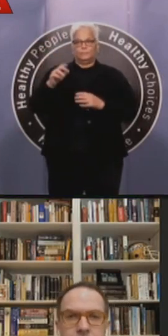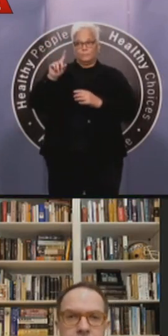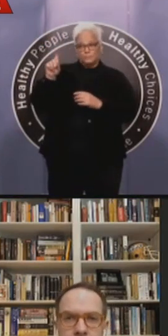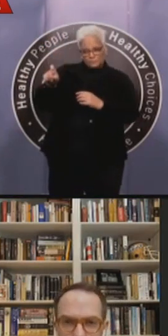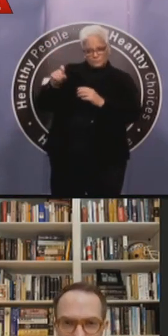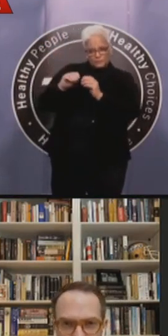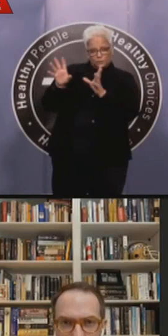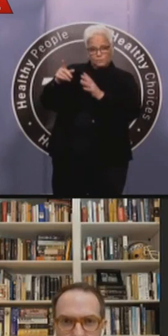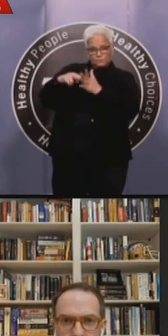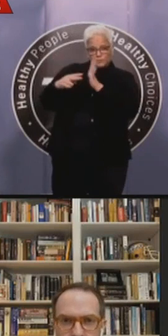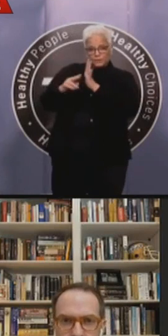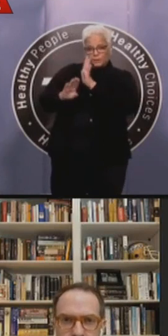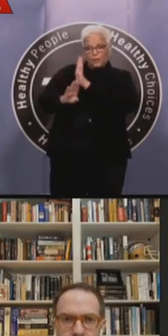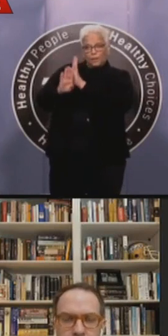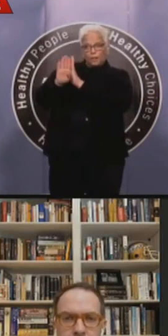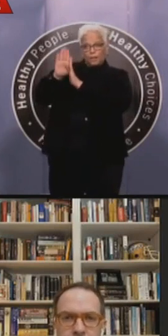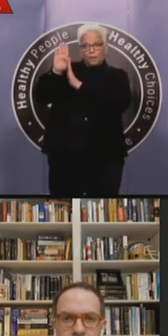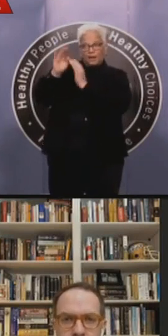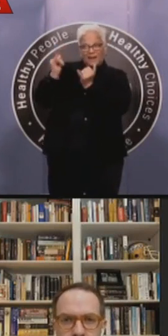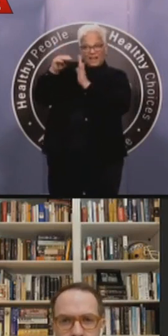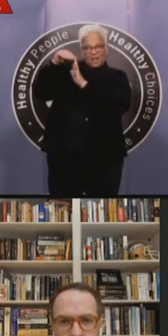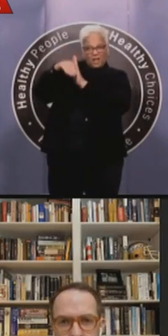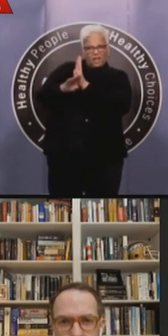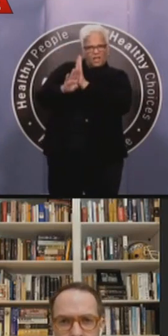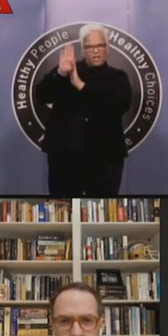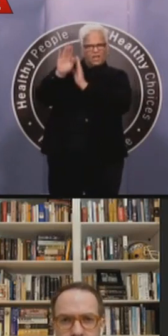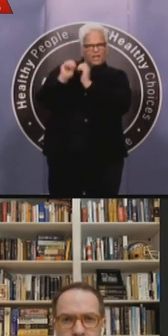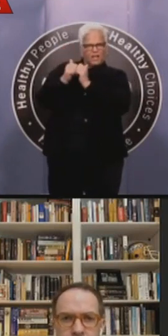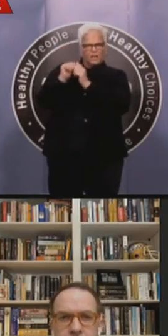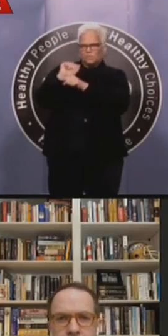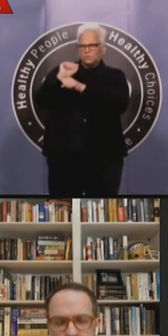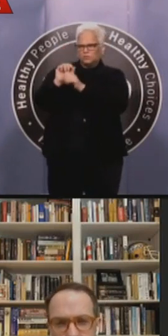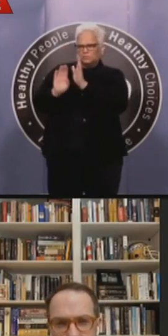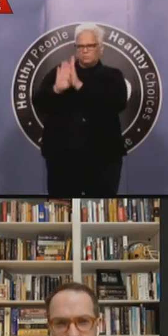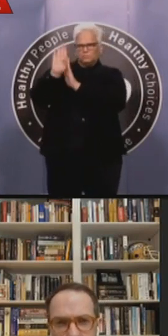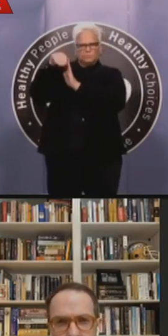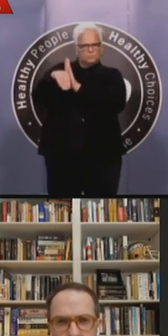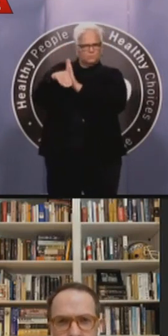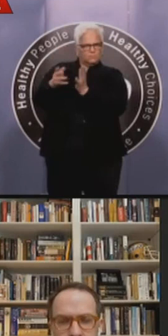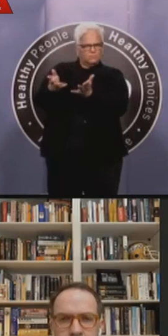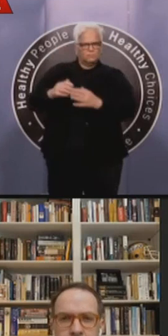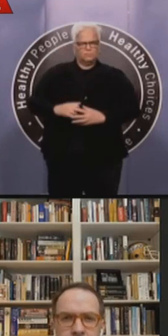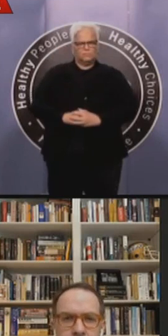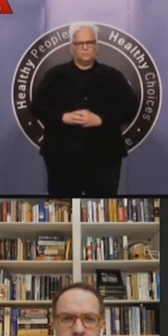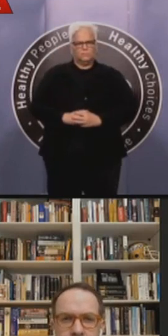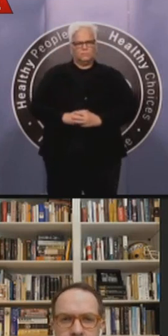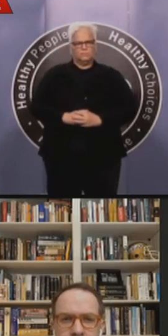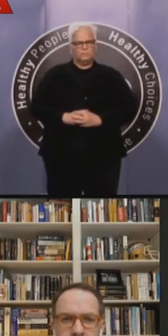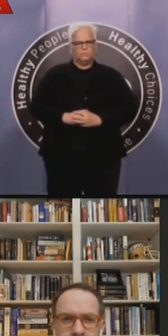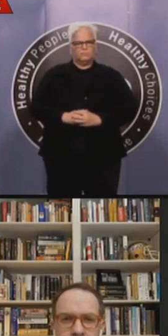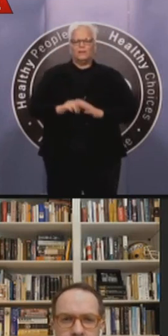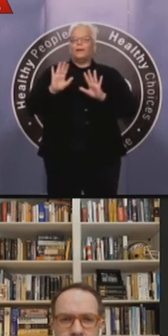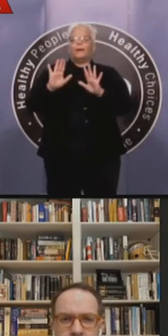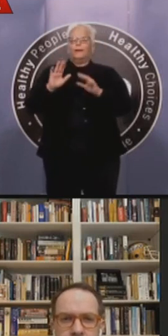You know, and frankly, it's really too early to answer that question. I think that's always a possibility. This virus, we're still learning how it functions and